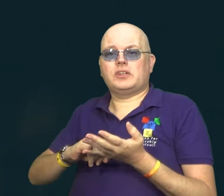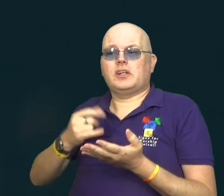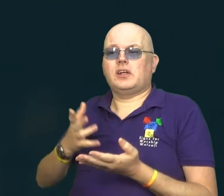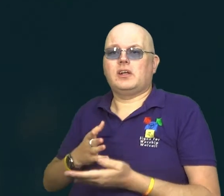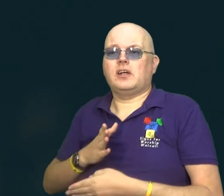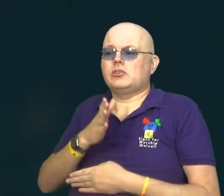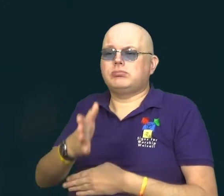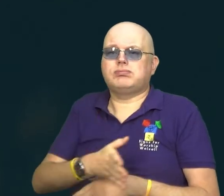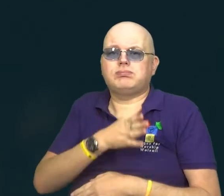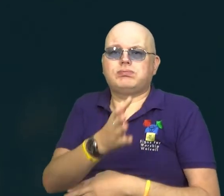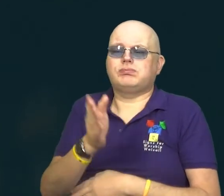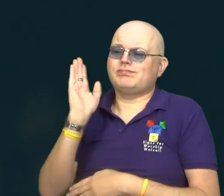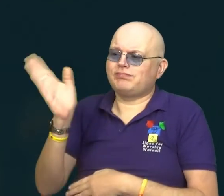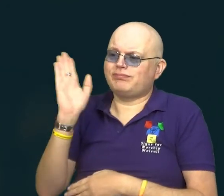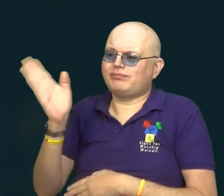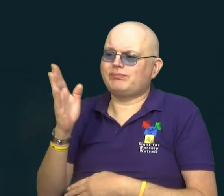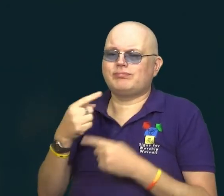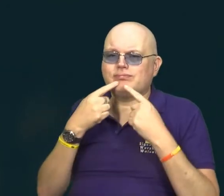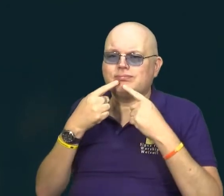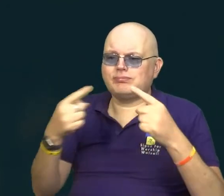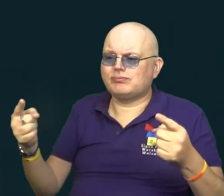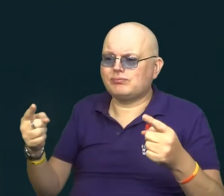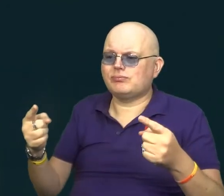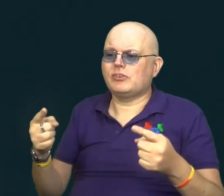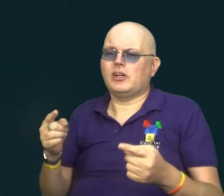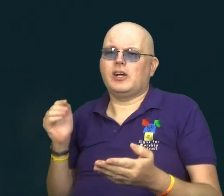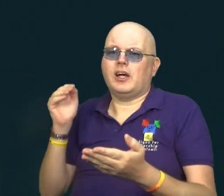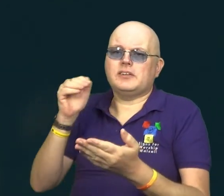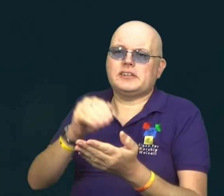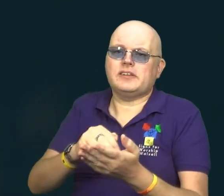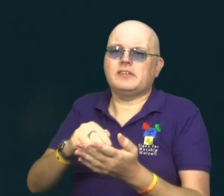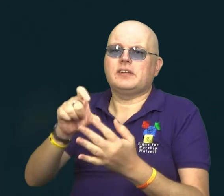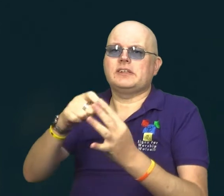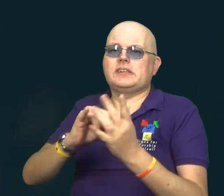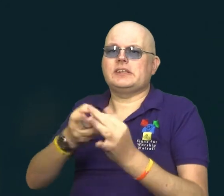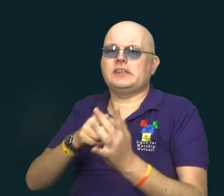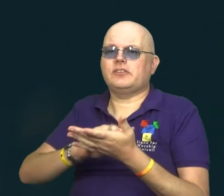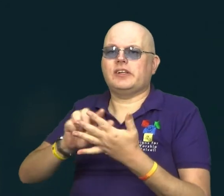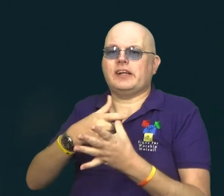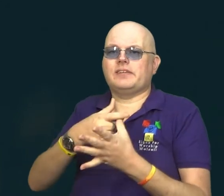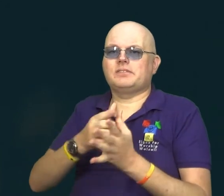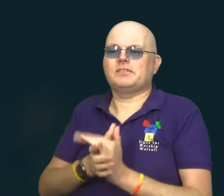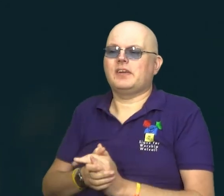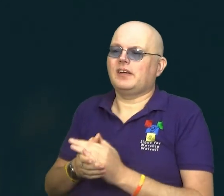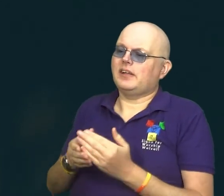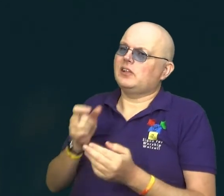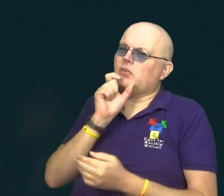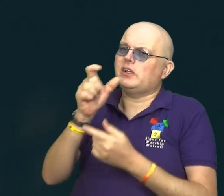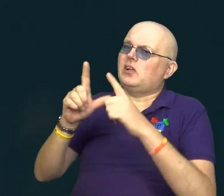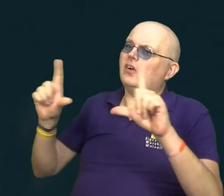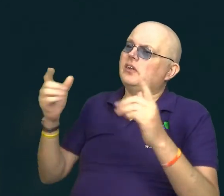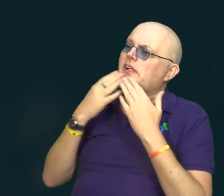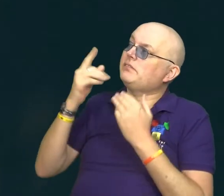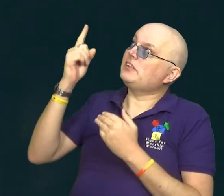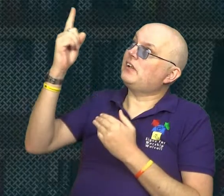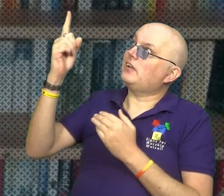and travelled about preaching the gospel in all the towns until he reached Caesarea. This is the word of the Lord. Thanks